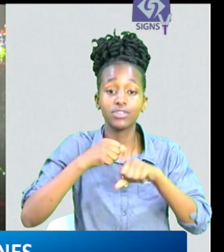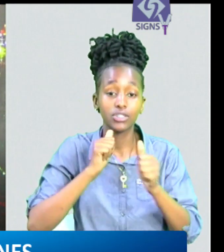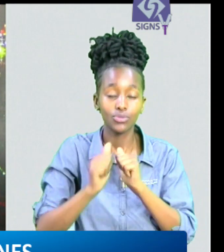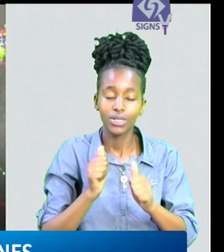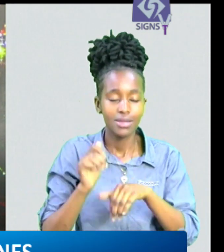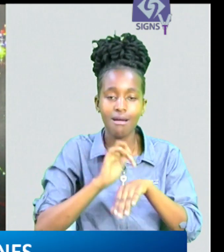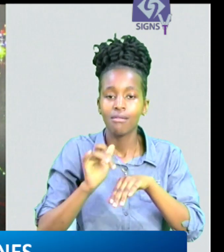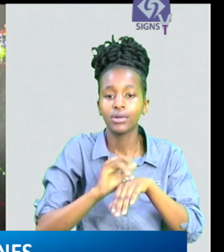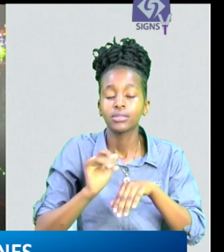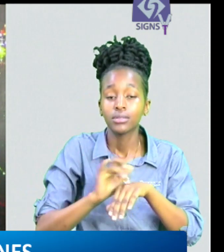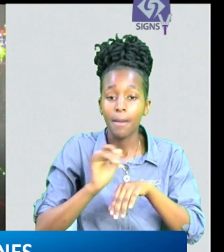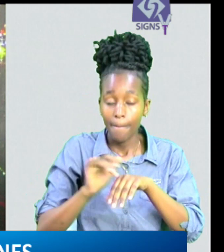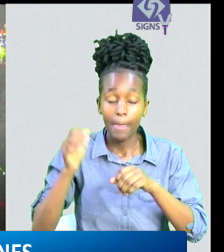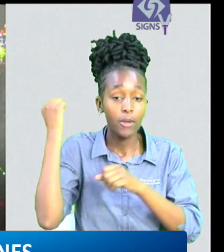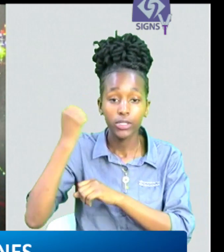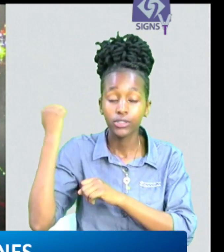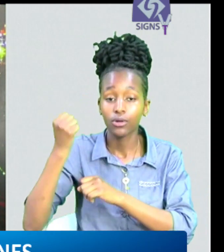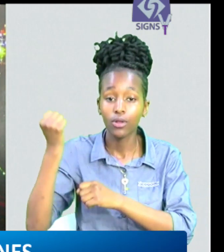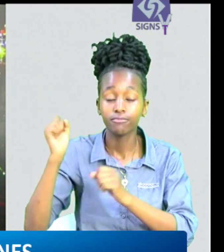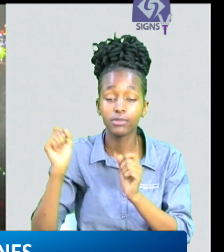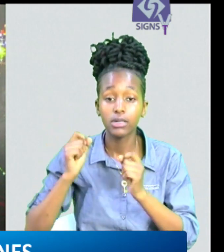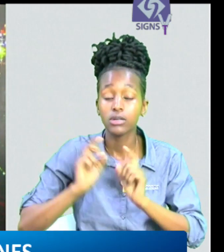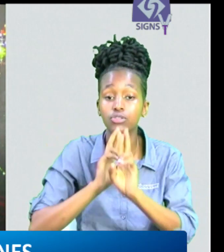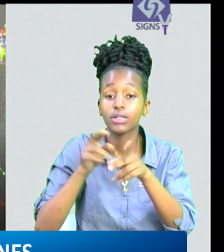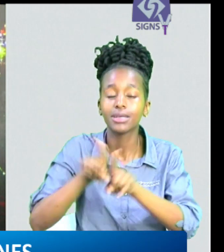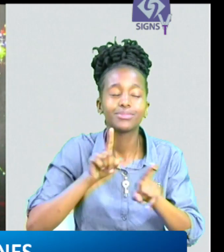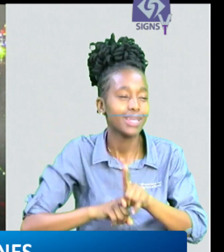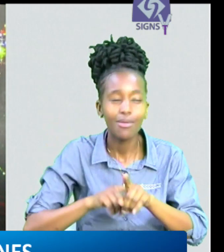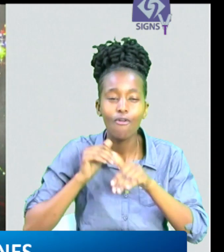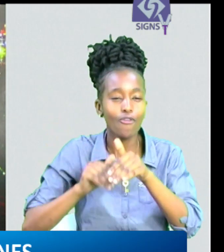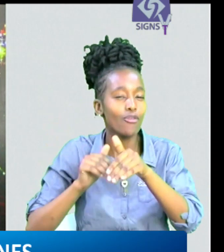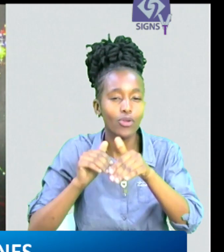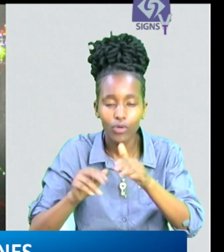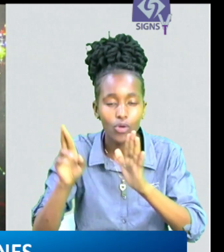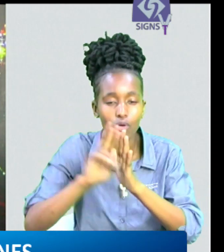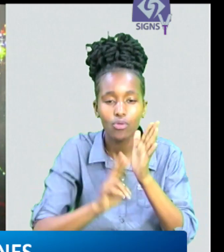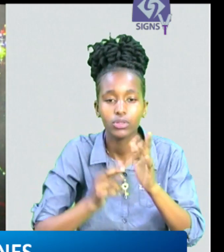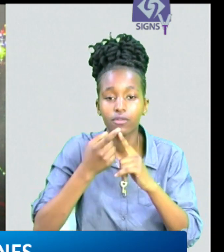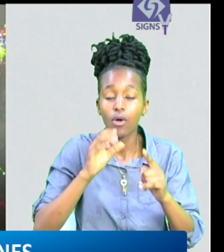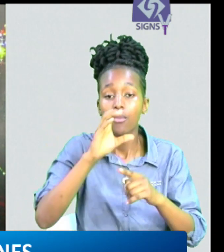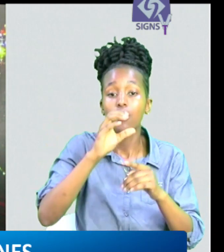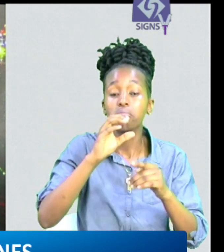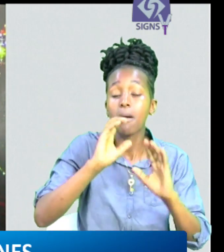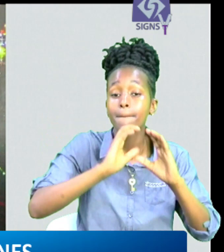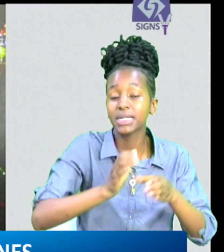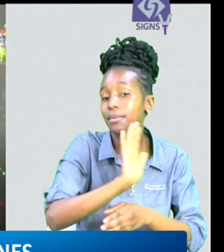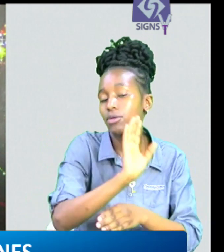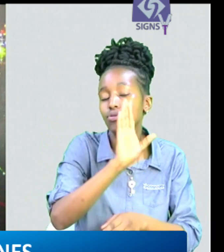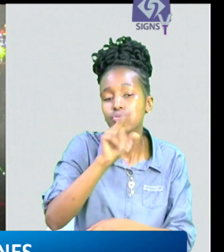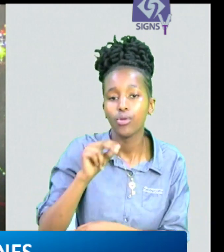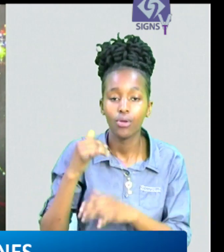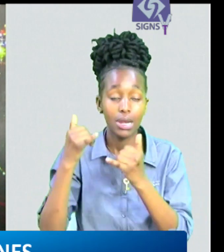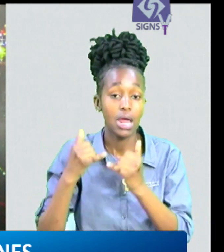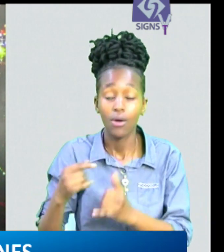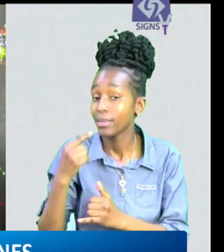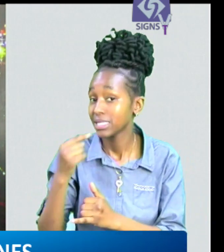with and supporting activities of a rival political outfit as well as opposing lawful decisions made by